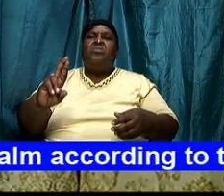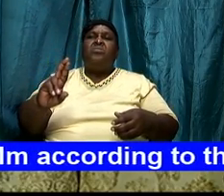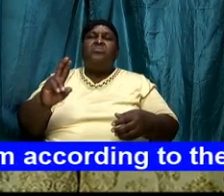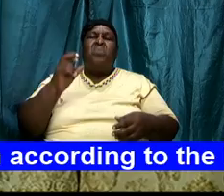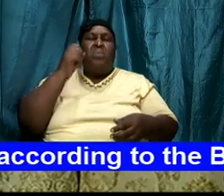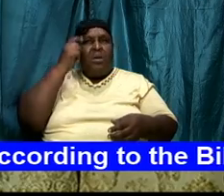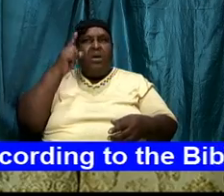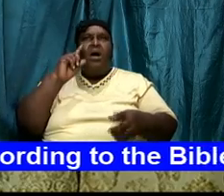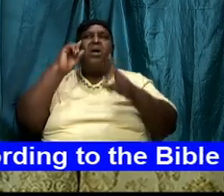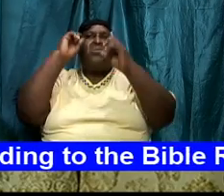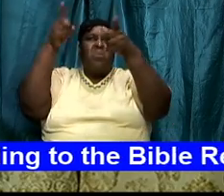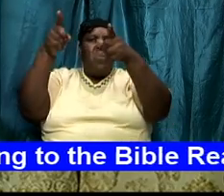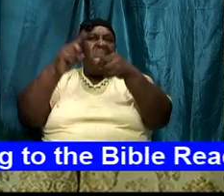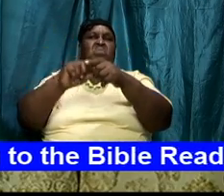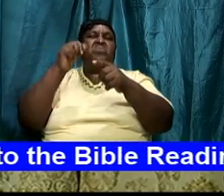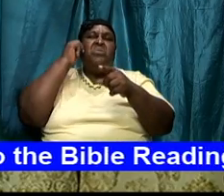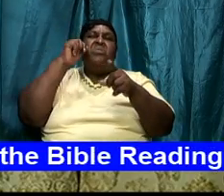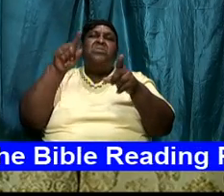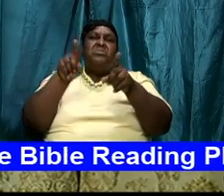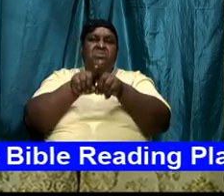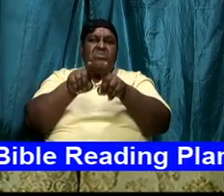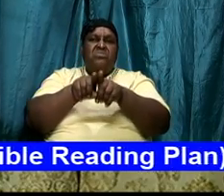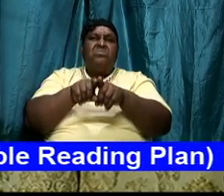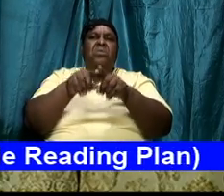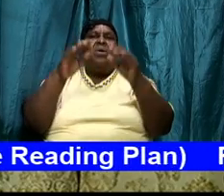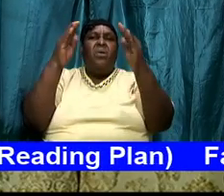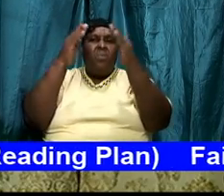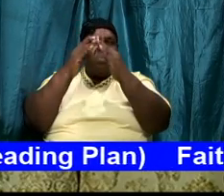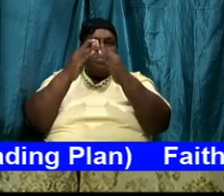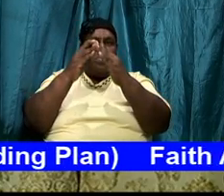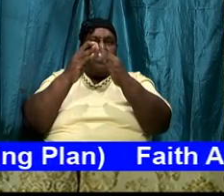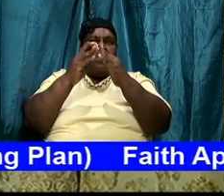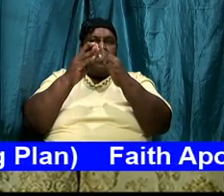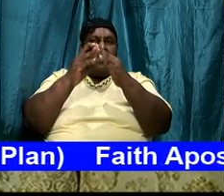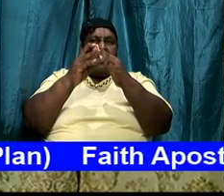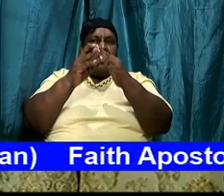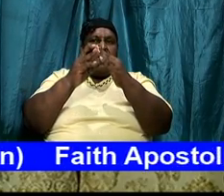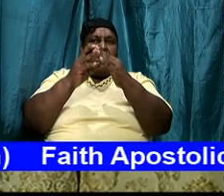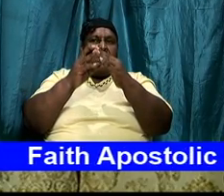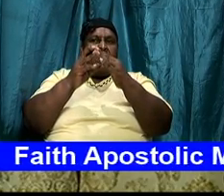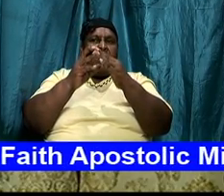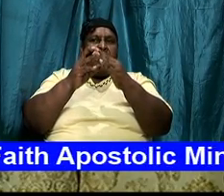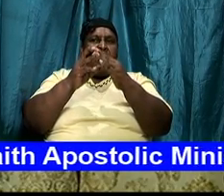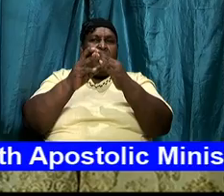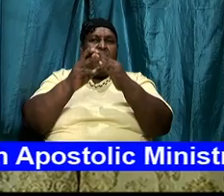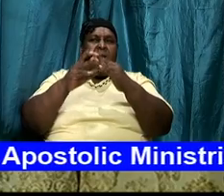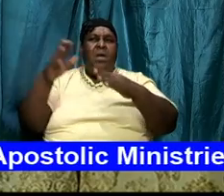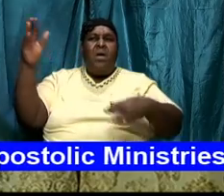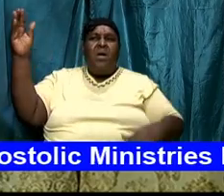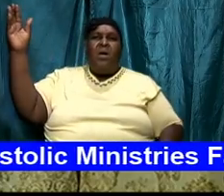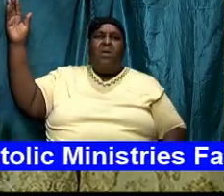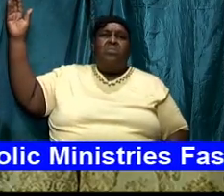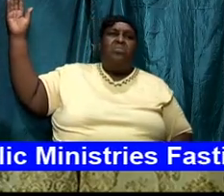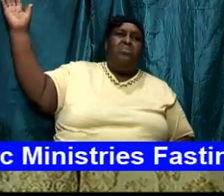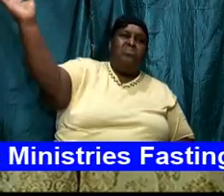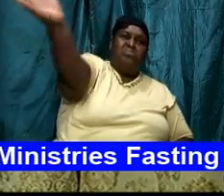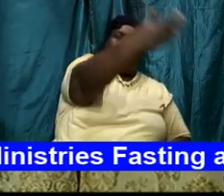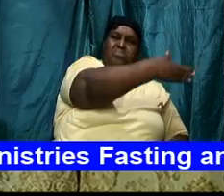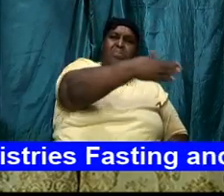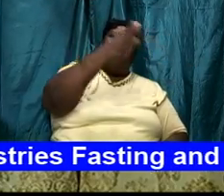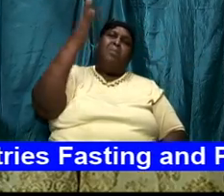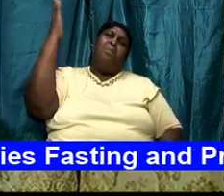and go down to the sister house and turn this way and swing your hand and box her down